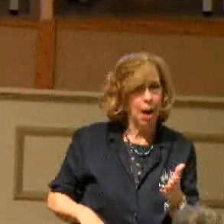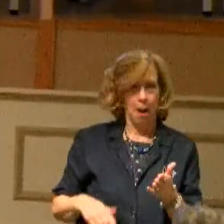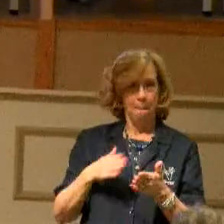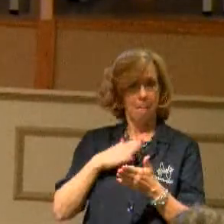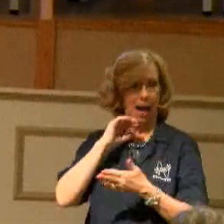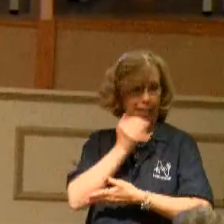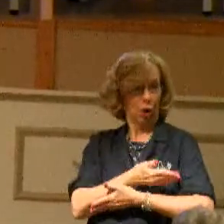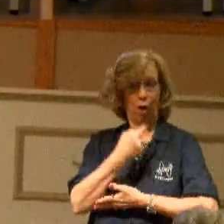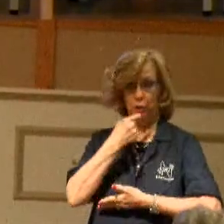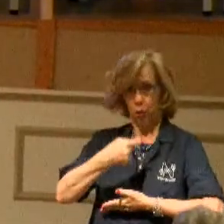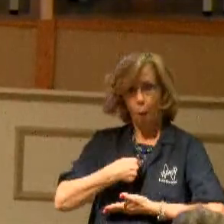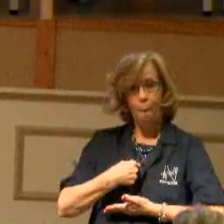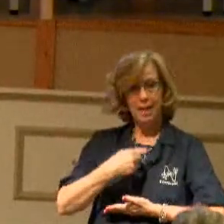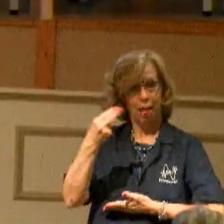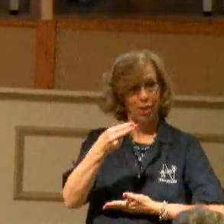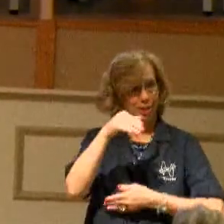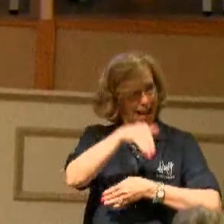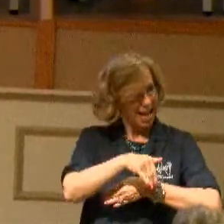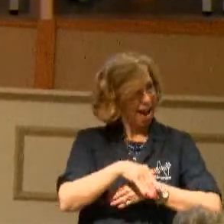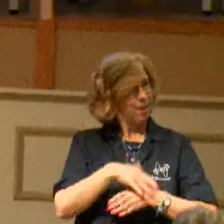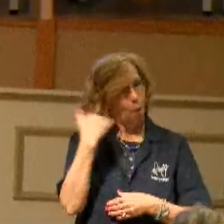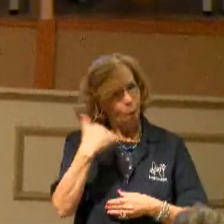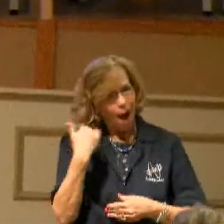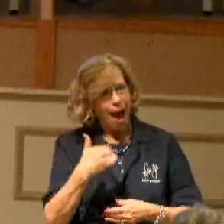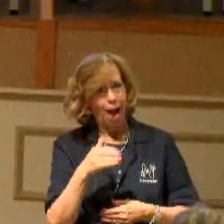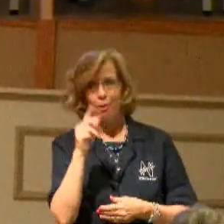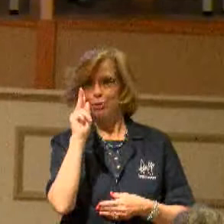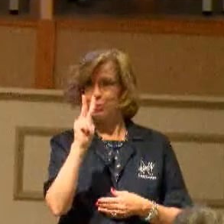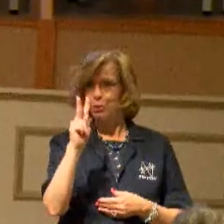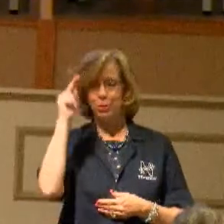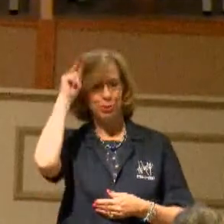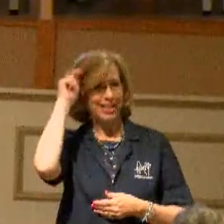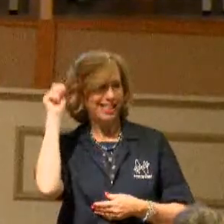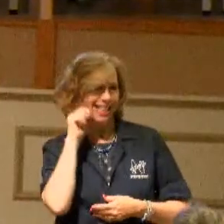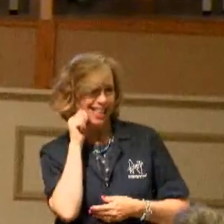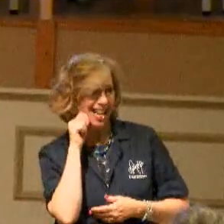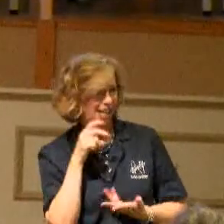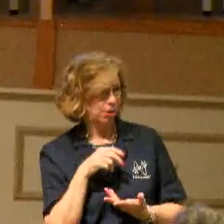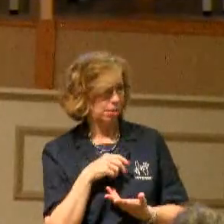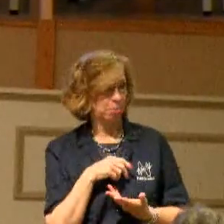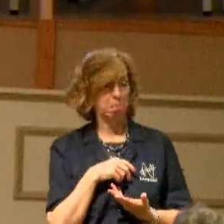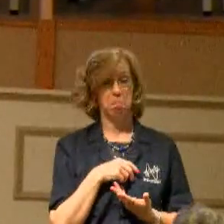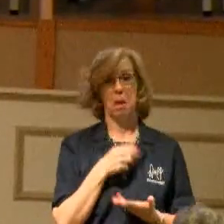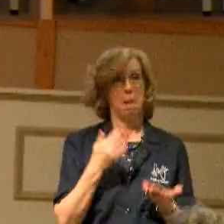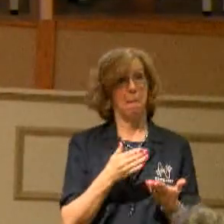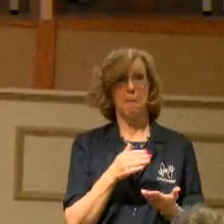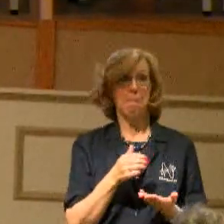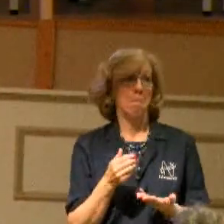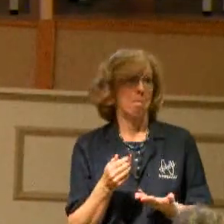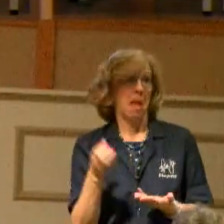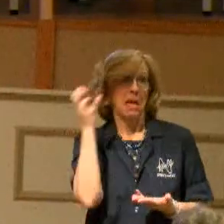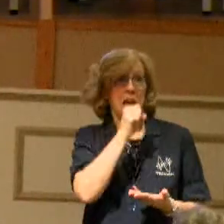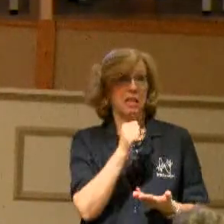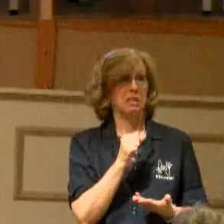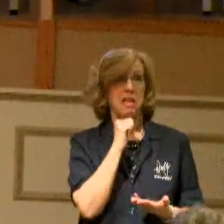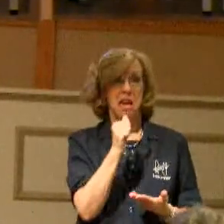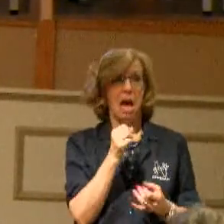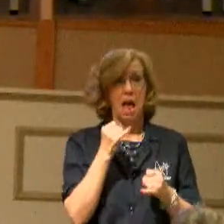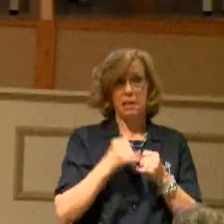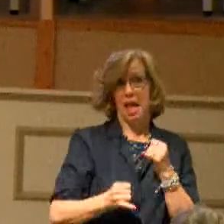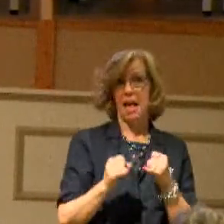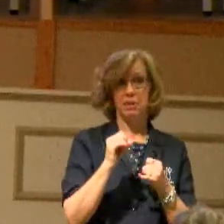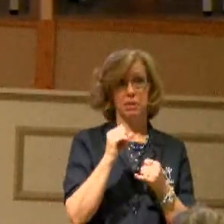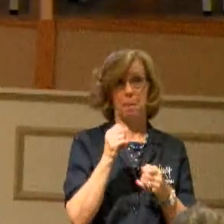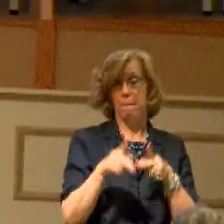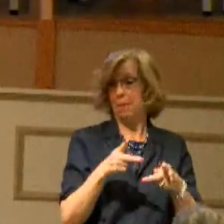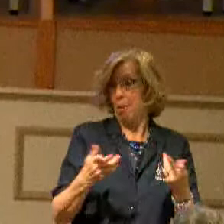about that on Thursday night. I said to her, said, well, I guess that wasn't the last ones. Or else, if they were the last